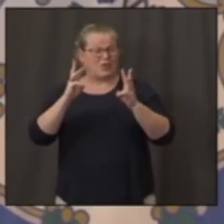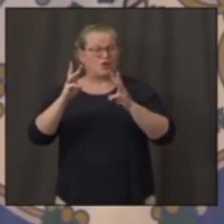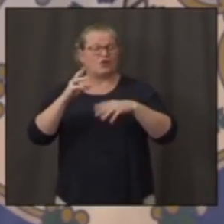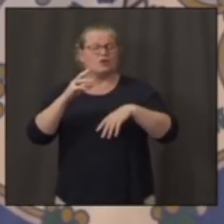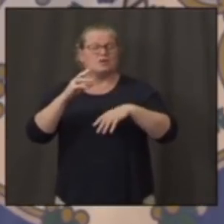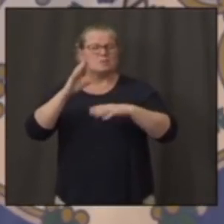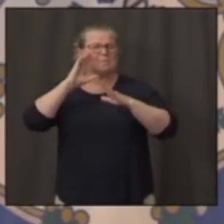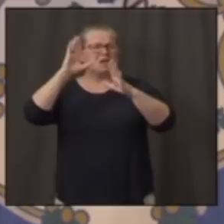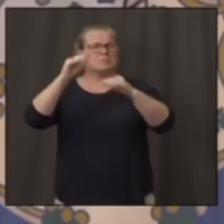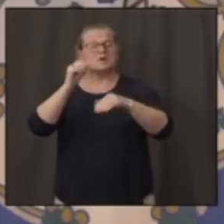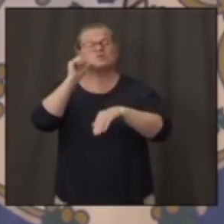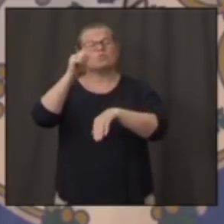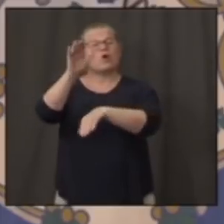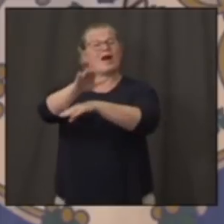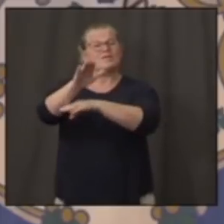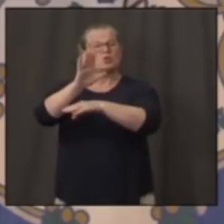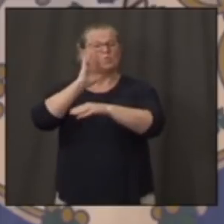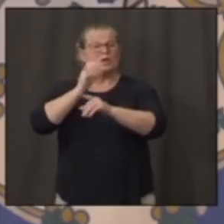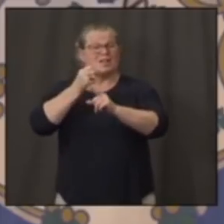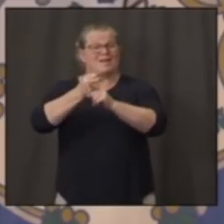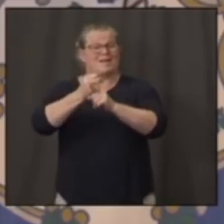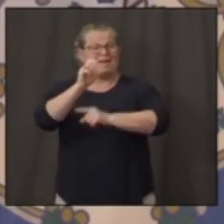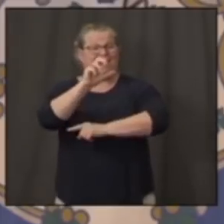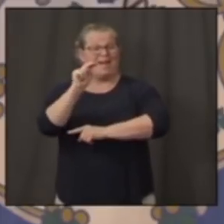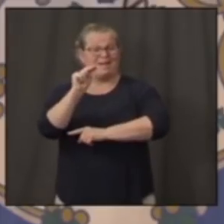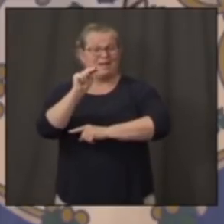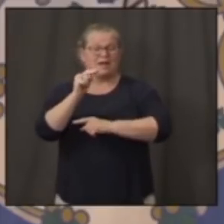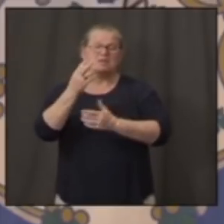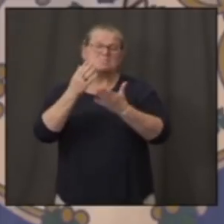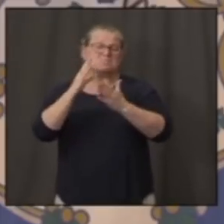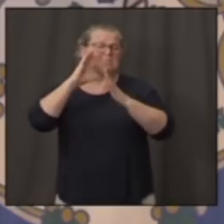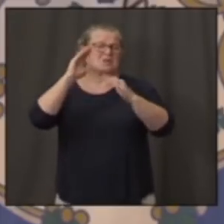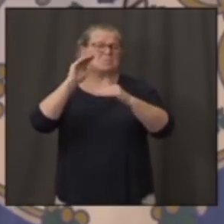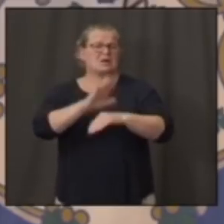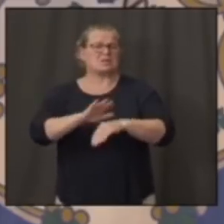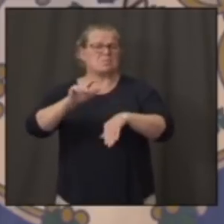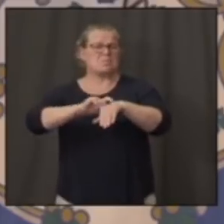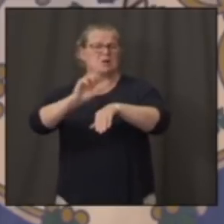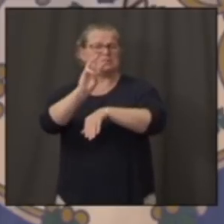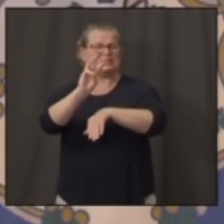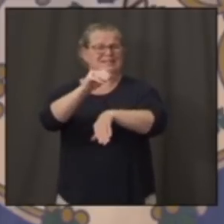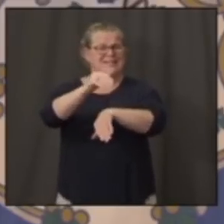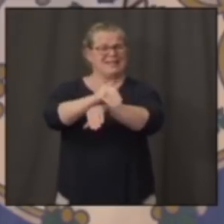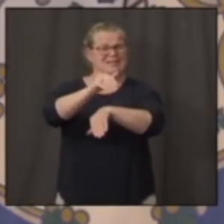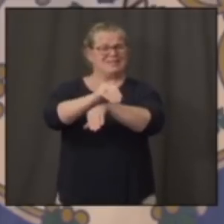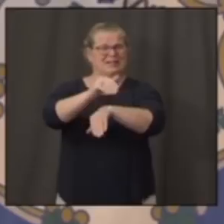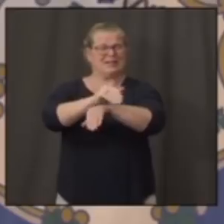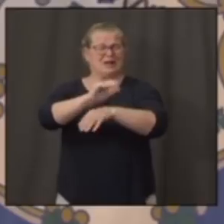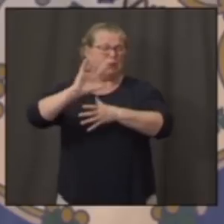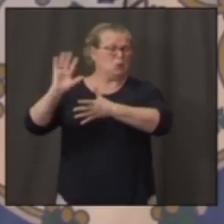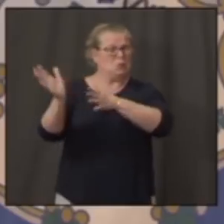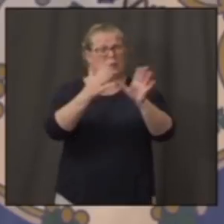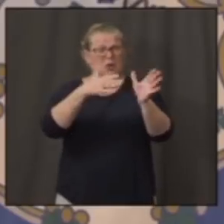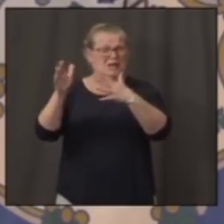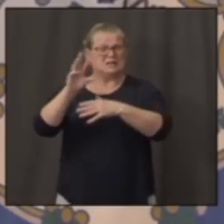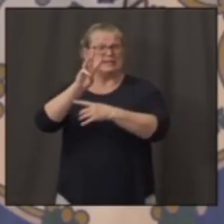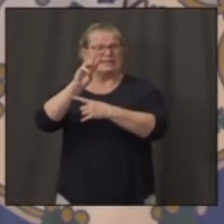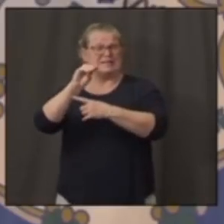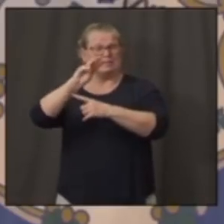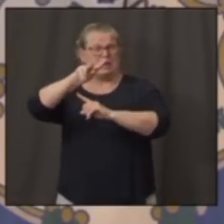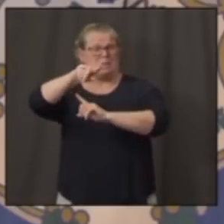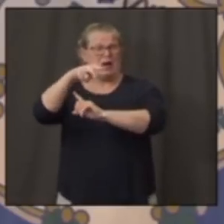late tomorrow afternoon, hitting hard probably 6 in the evening, something like that, 60-mile-an-hour winds plus. I